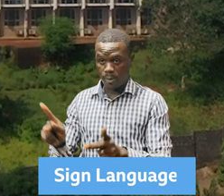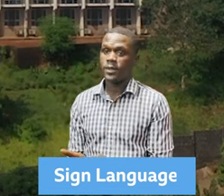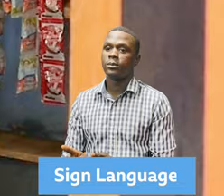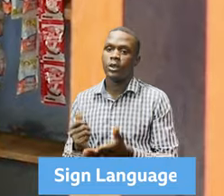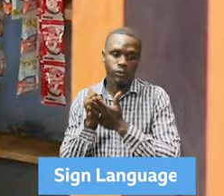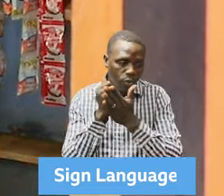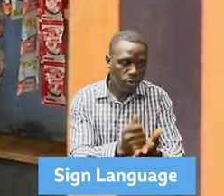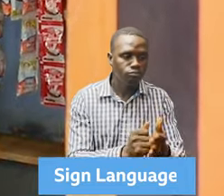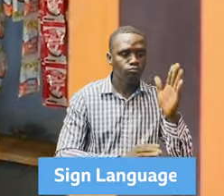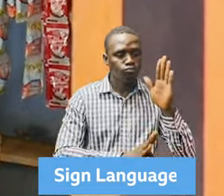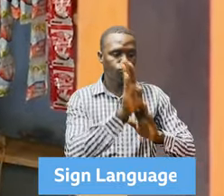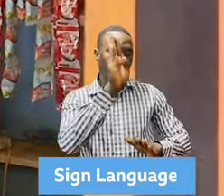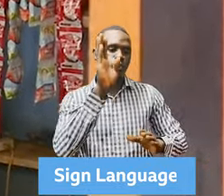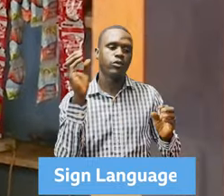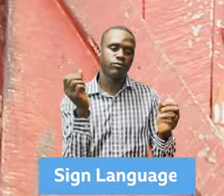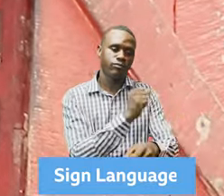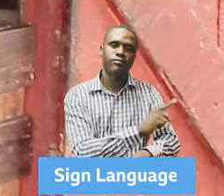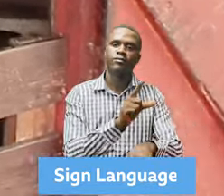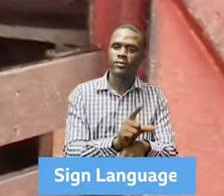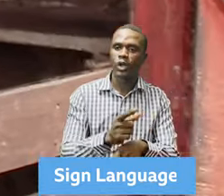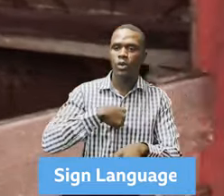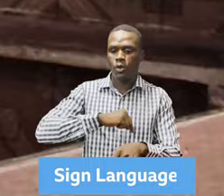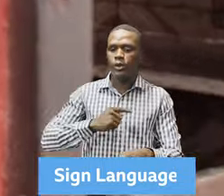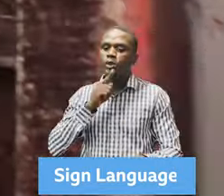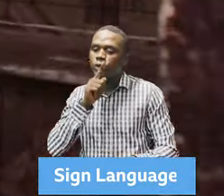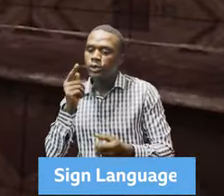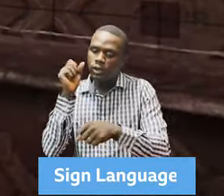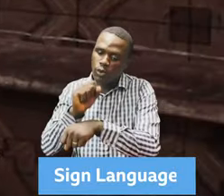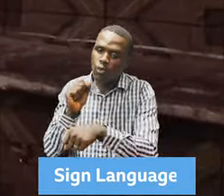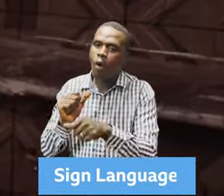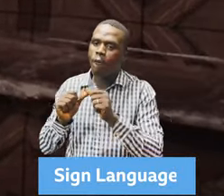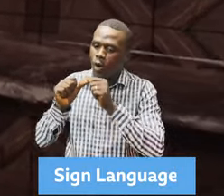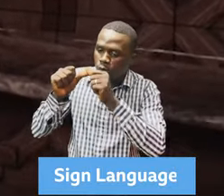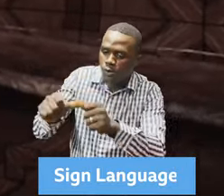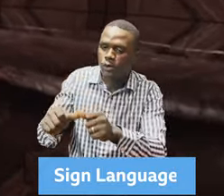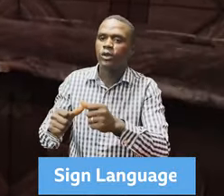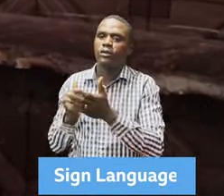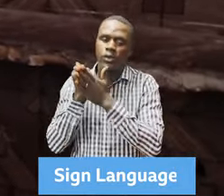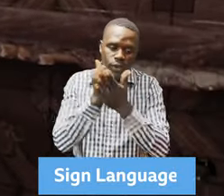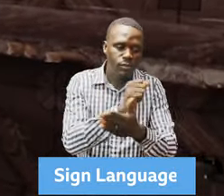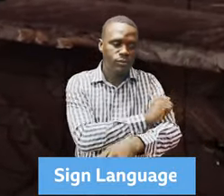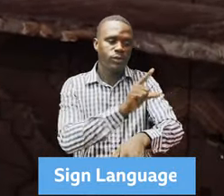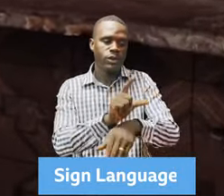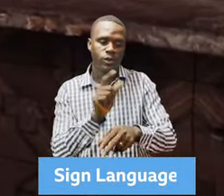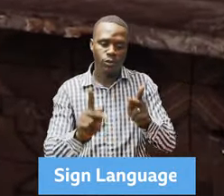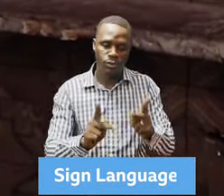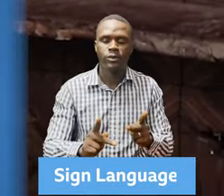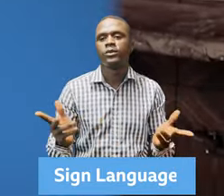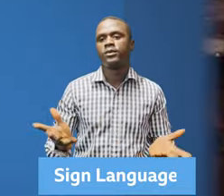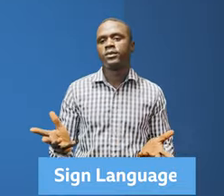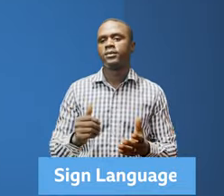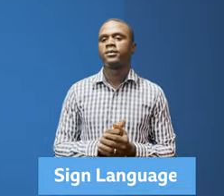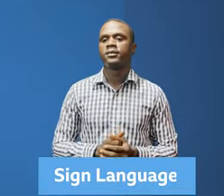improvements. UNOPS looks forward to continue our collaboration and to achieve the Sustainable Development Goals for Sierra